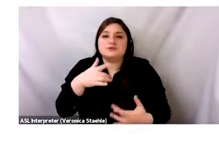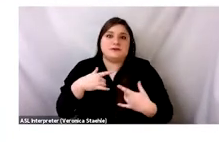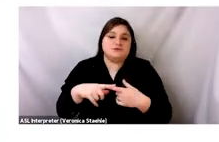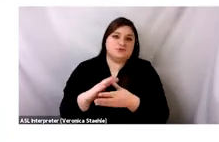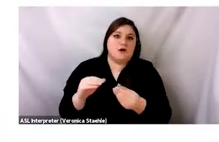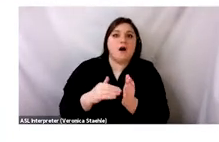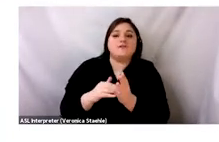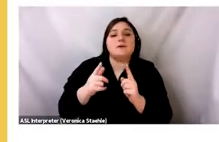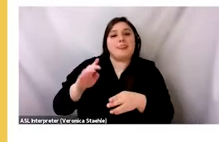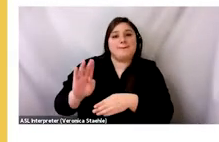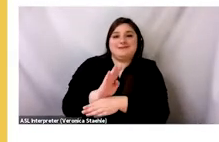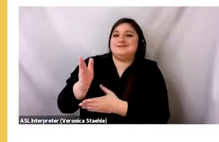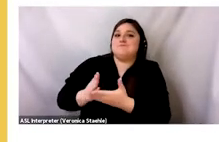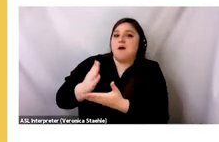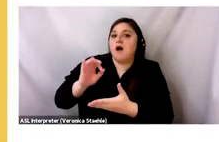about this part of the business.